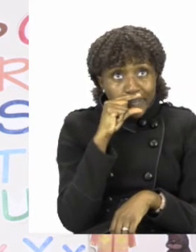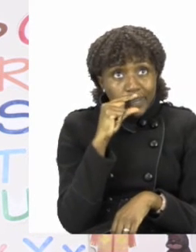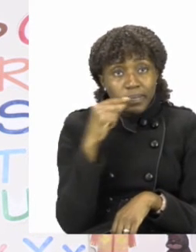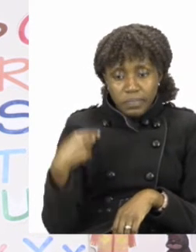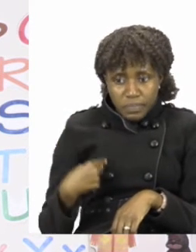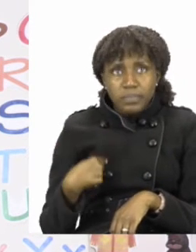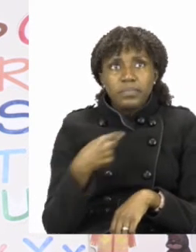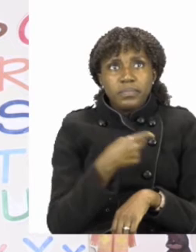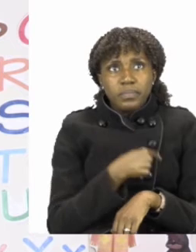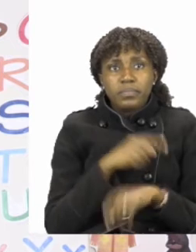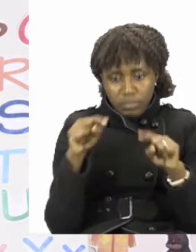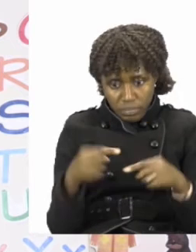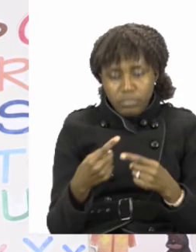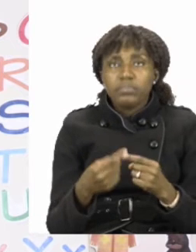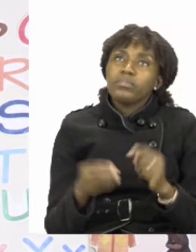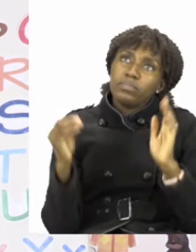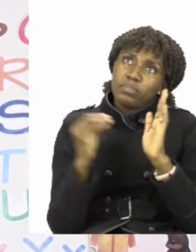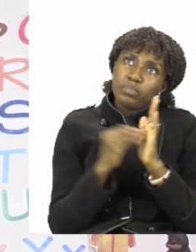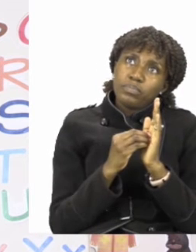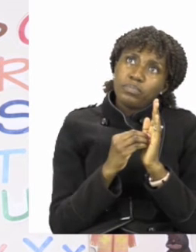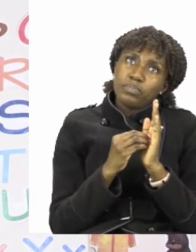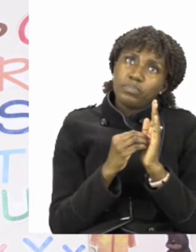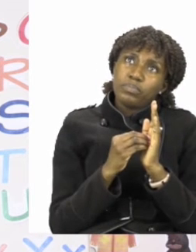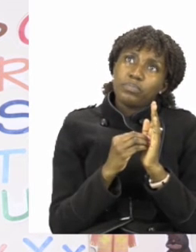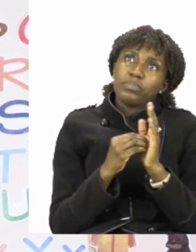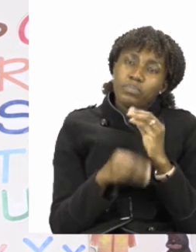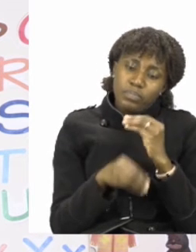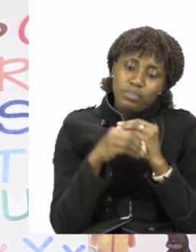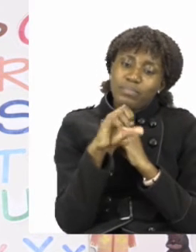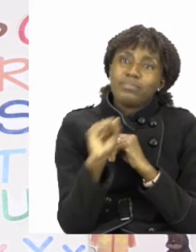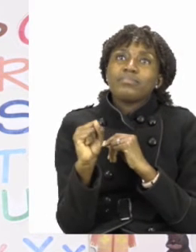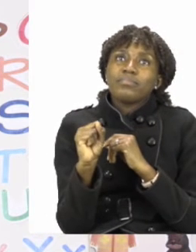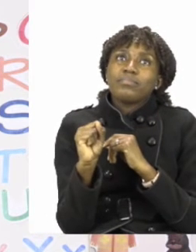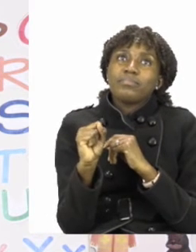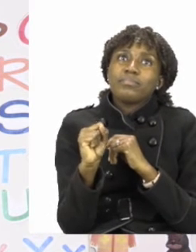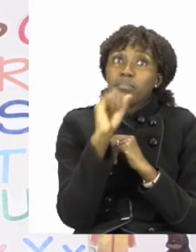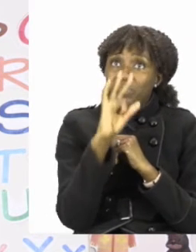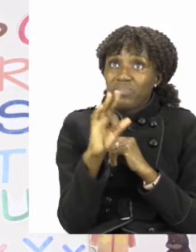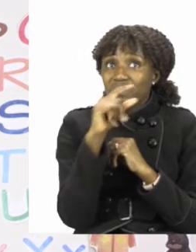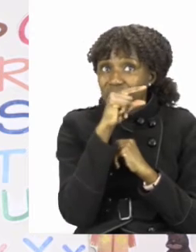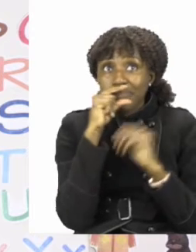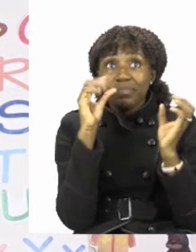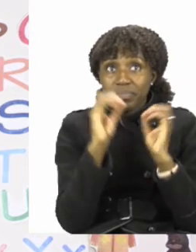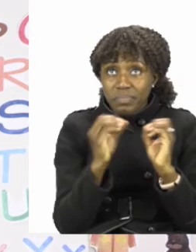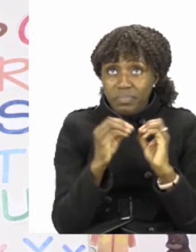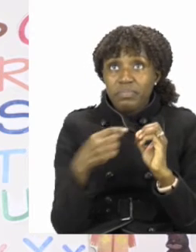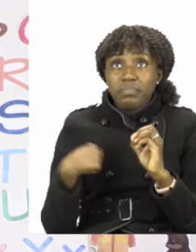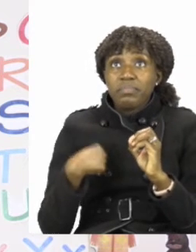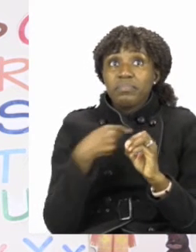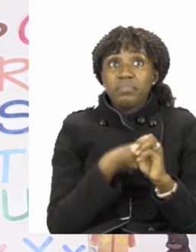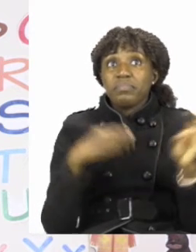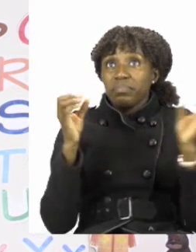she, or things that have been said, then all we do is add an S. But if there's no name,